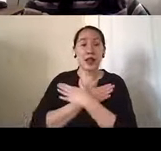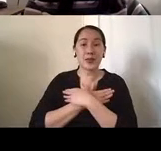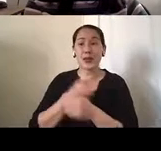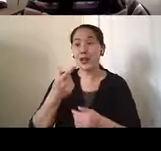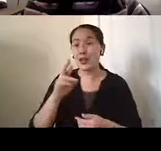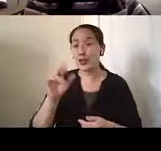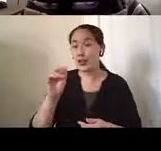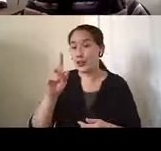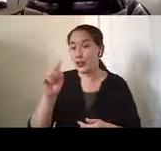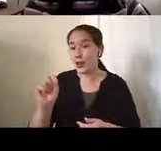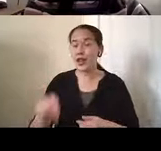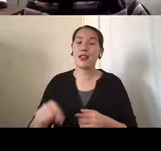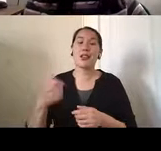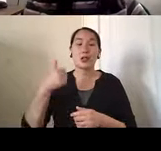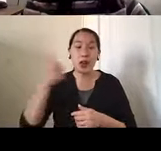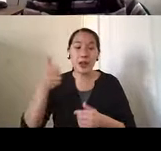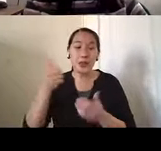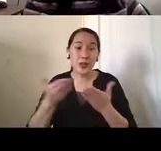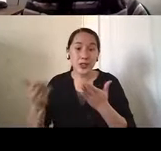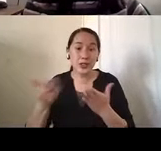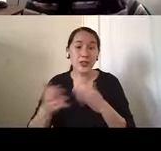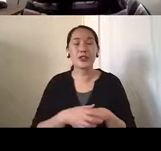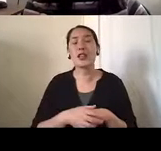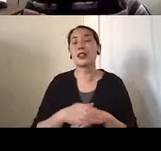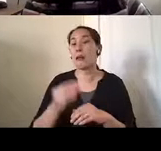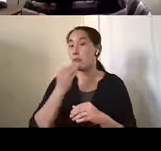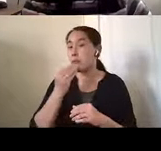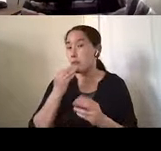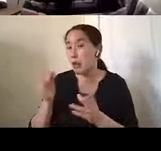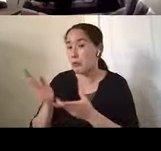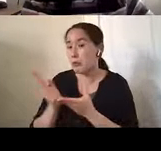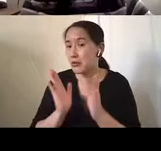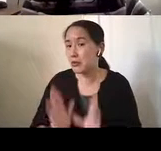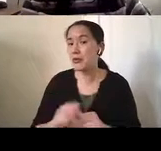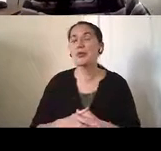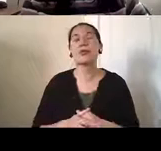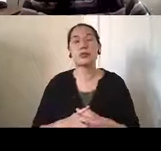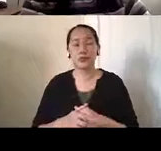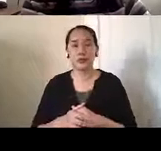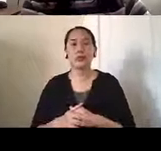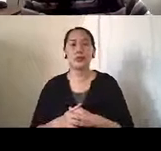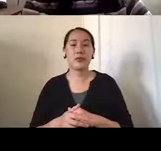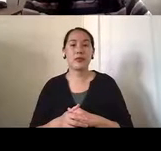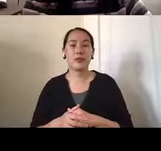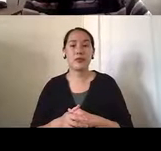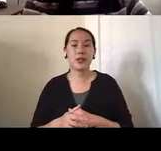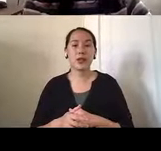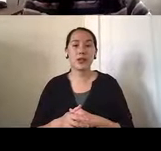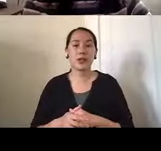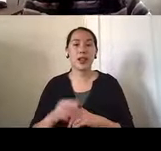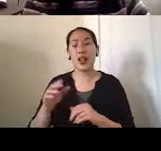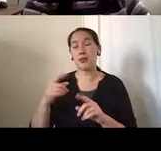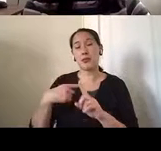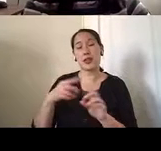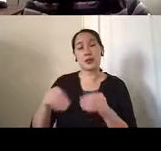transport services if he needed help going to a medical appointment or if there was an adult day program that he was going to. Um, we also want to provide